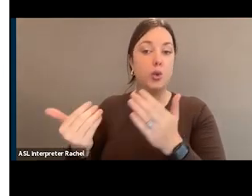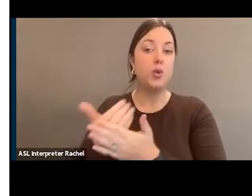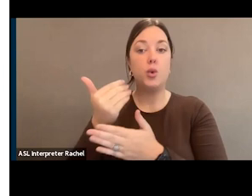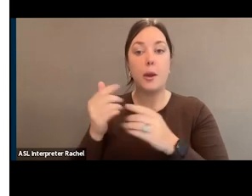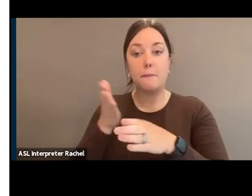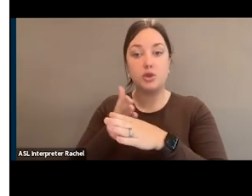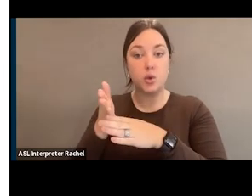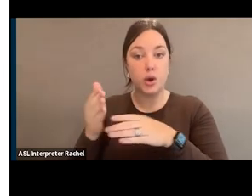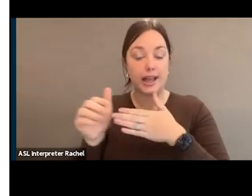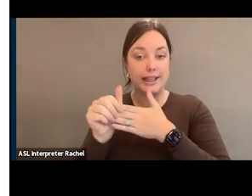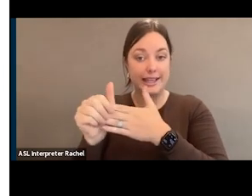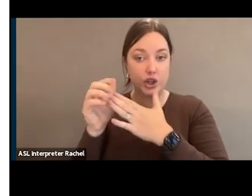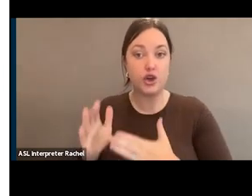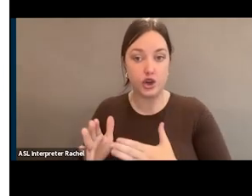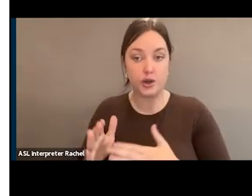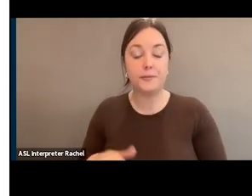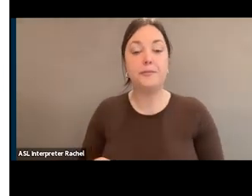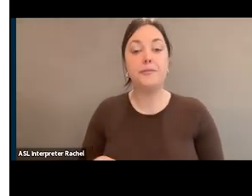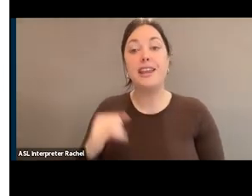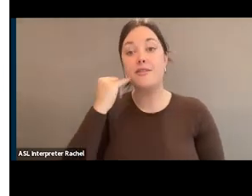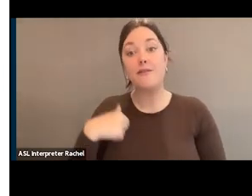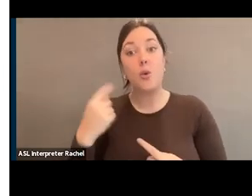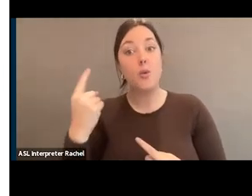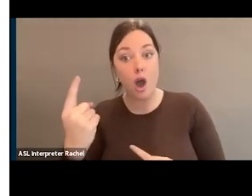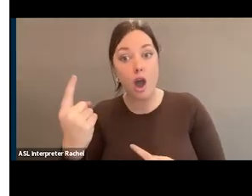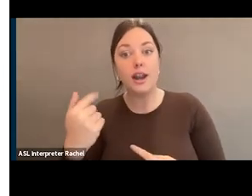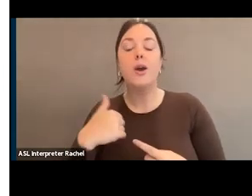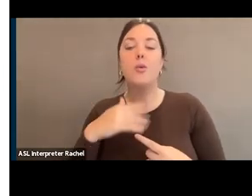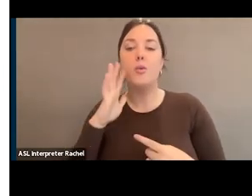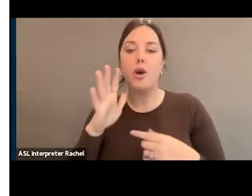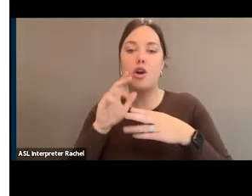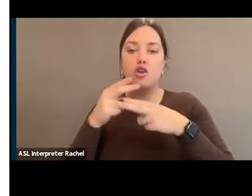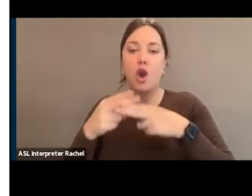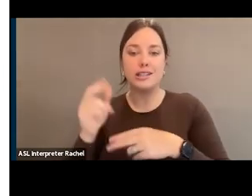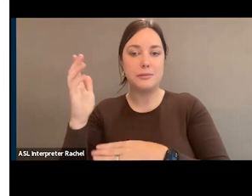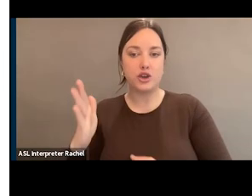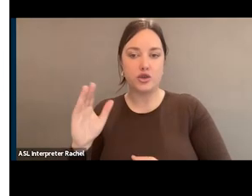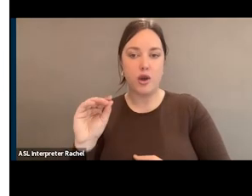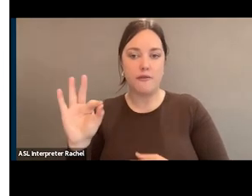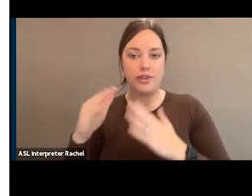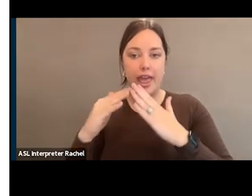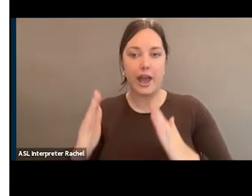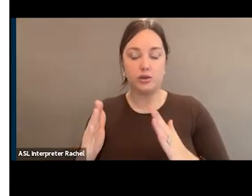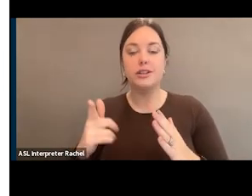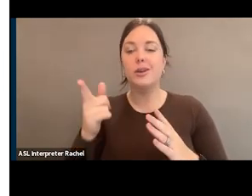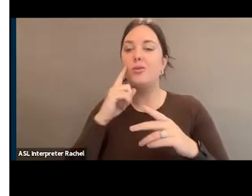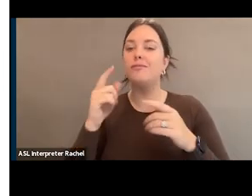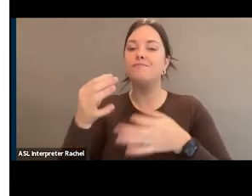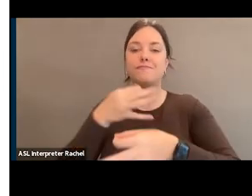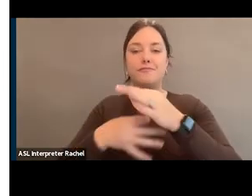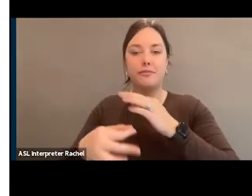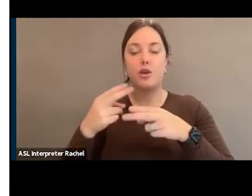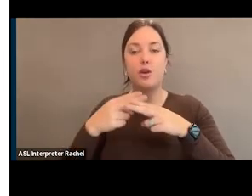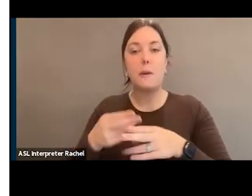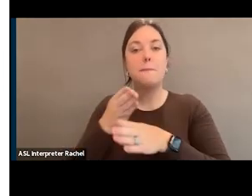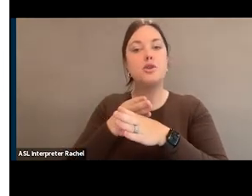that would have met Speaker of the House. But when they're in the minority, he's going to be the majority leader of the Democrats.